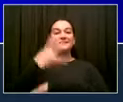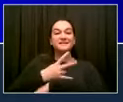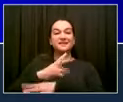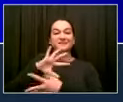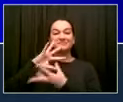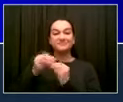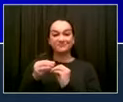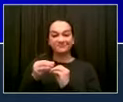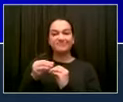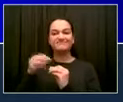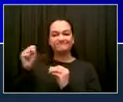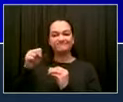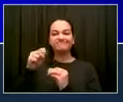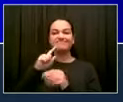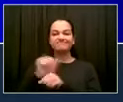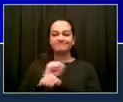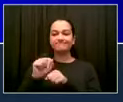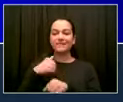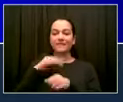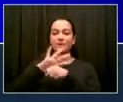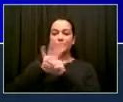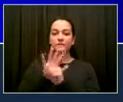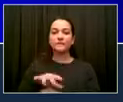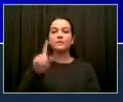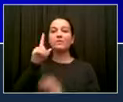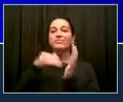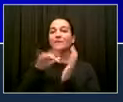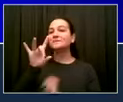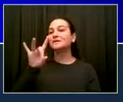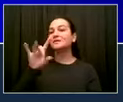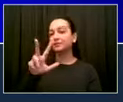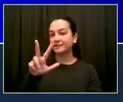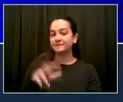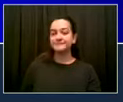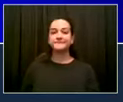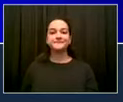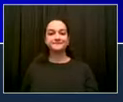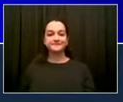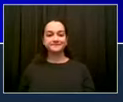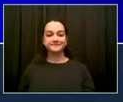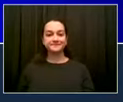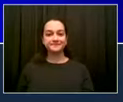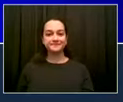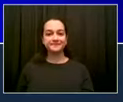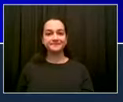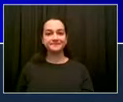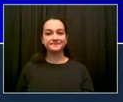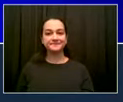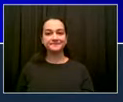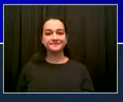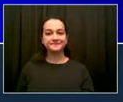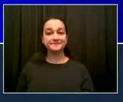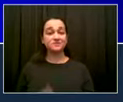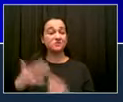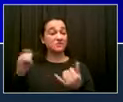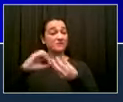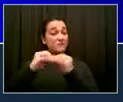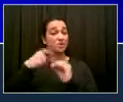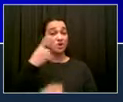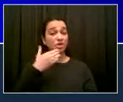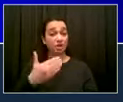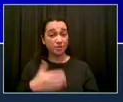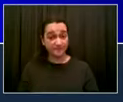Continued progress. Today's report, 1,083 cases. Number three, percentage of people testing